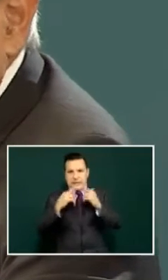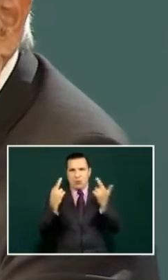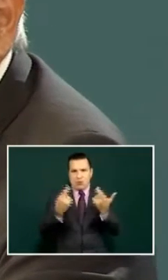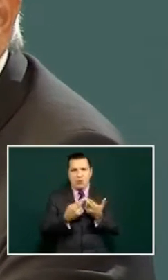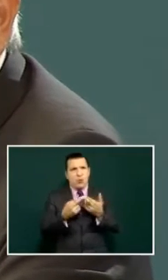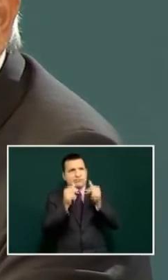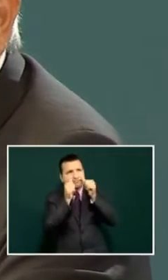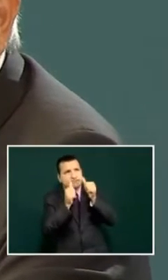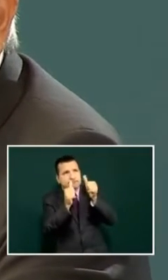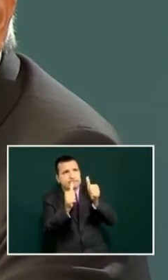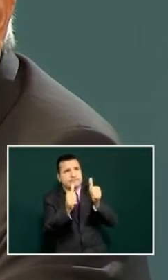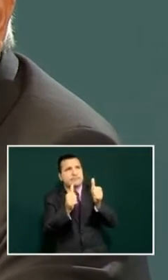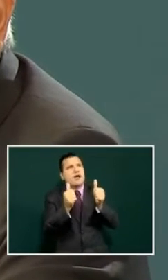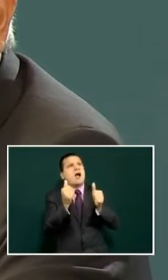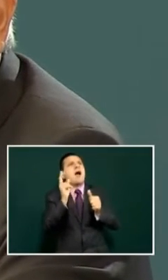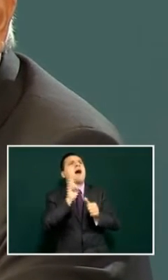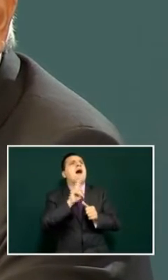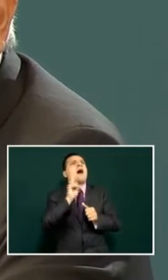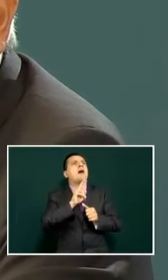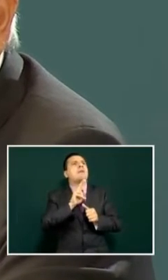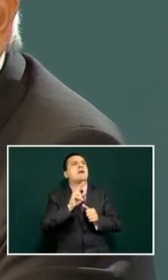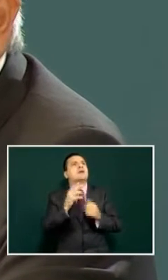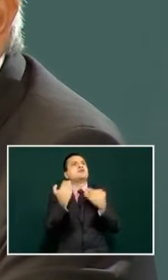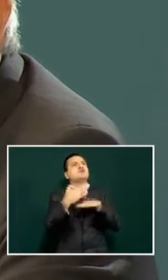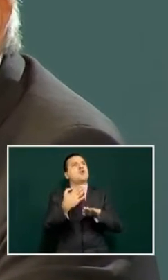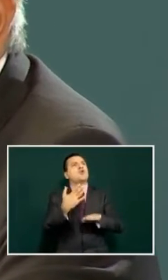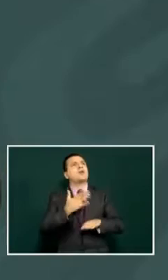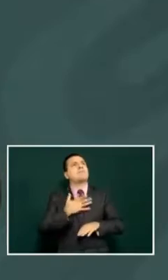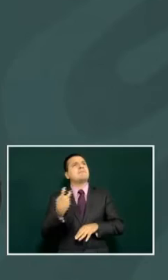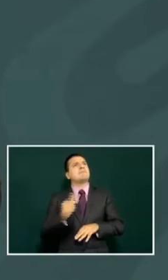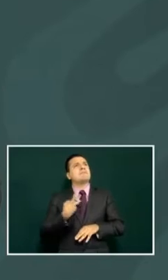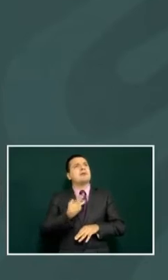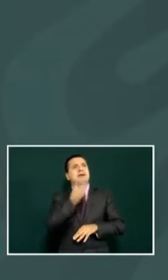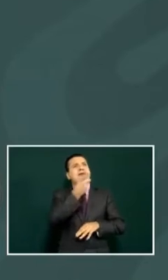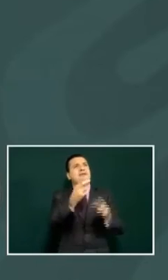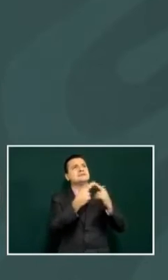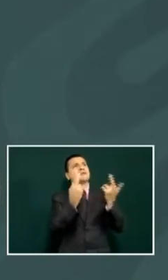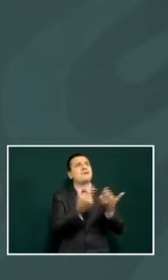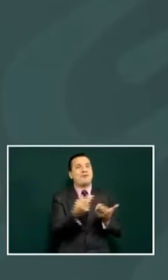let's see what are they going to say about me now